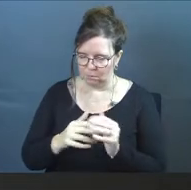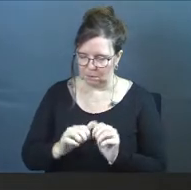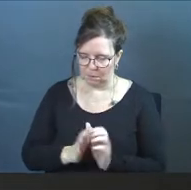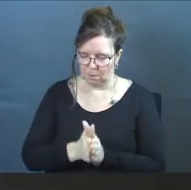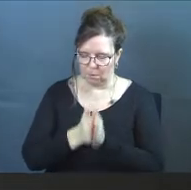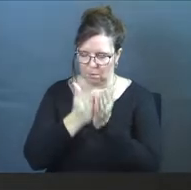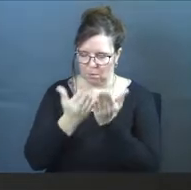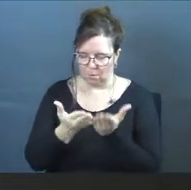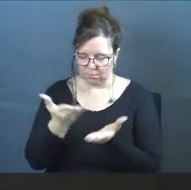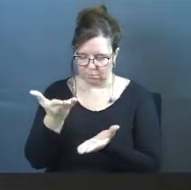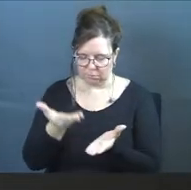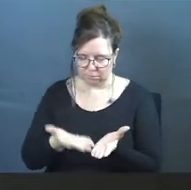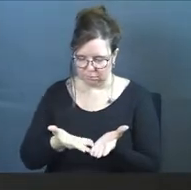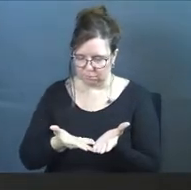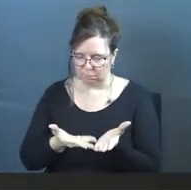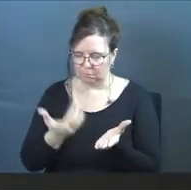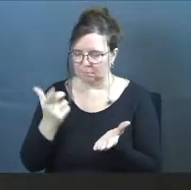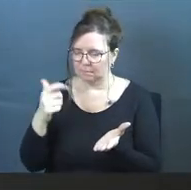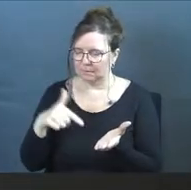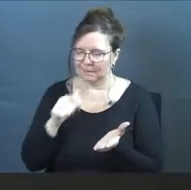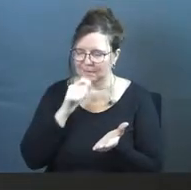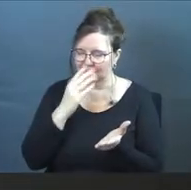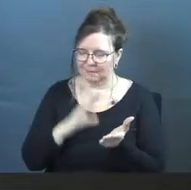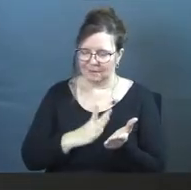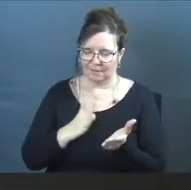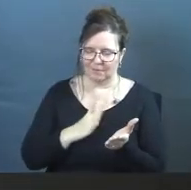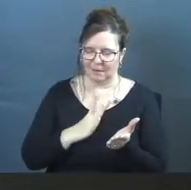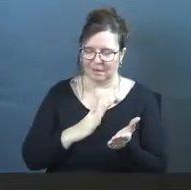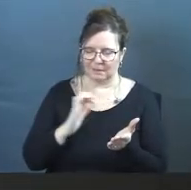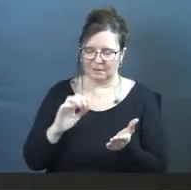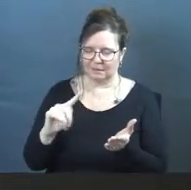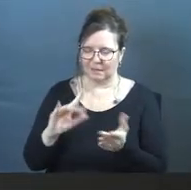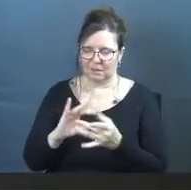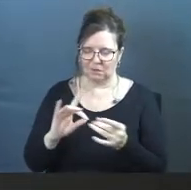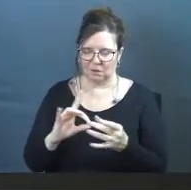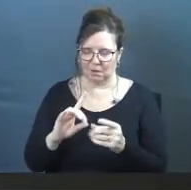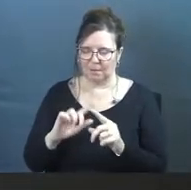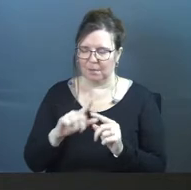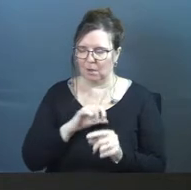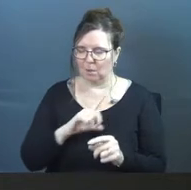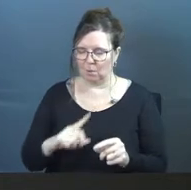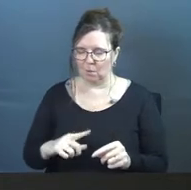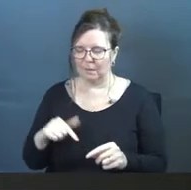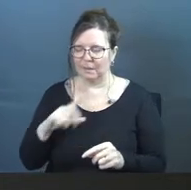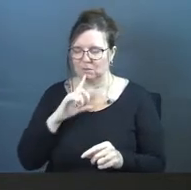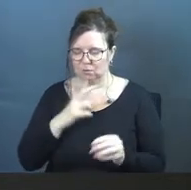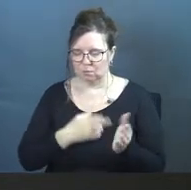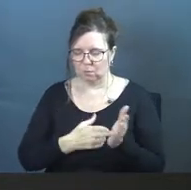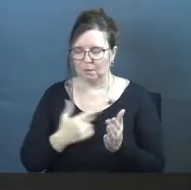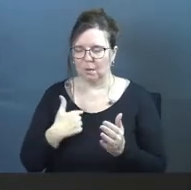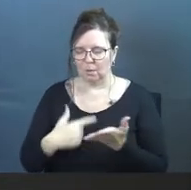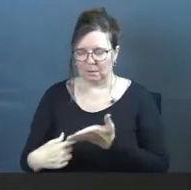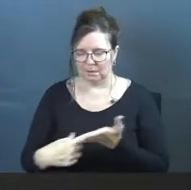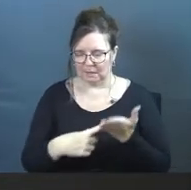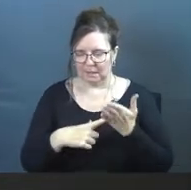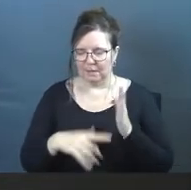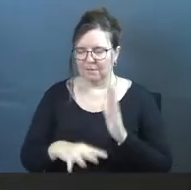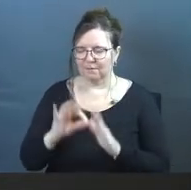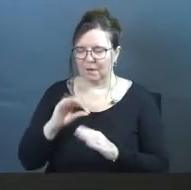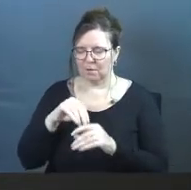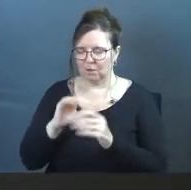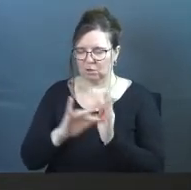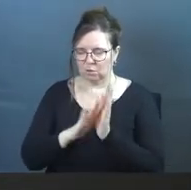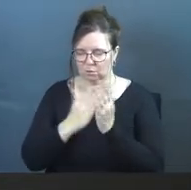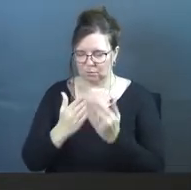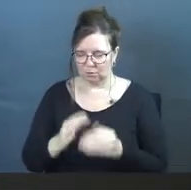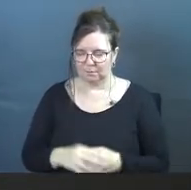open up your word, because it's, this isn't just some fancy TED talk, but Lord, this is truth that we're discussing that is found within your